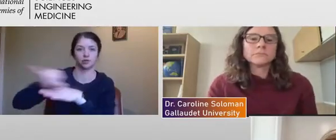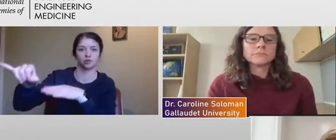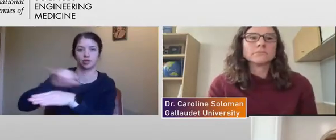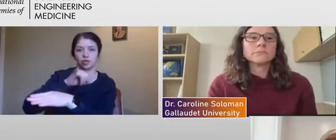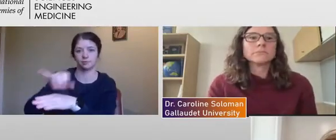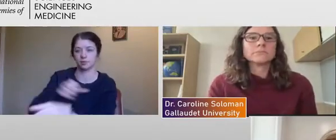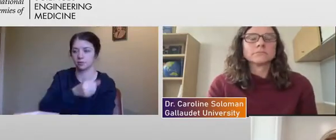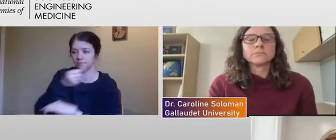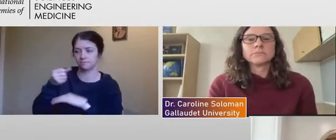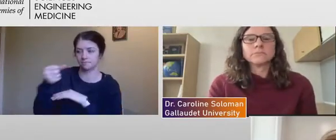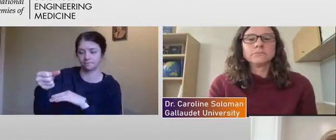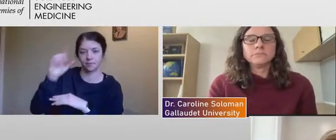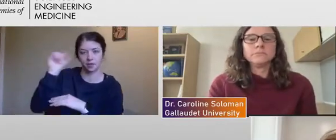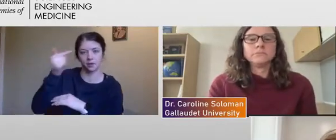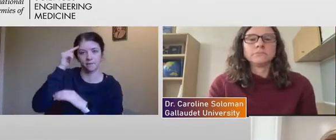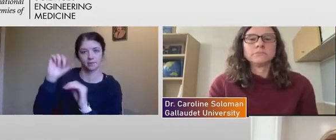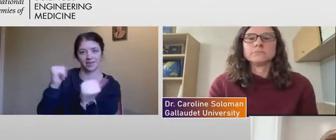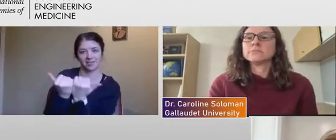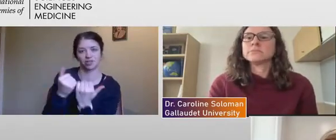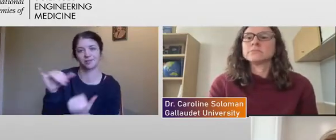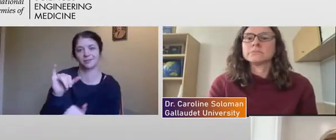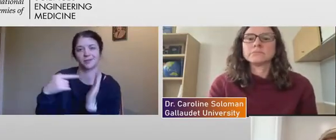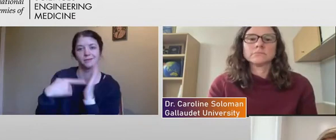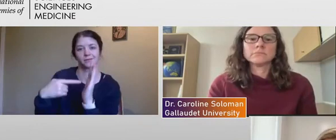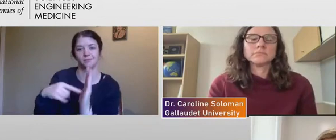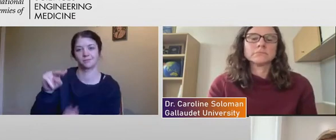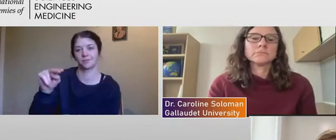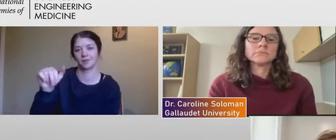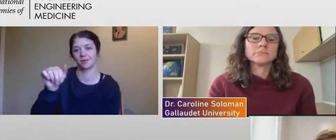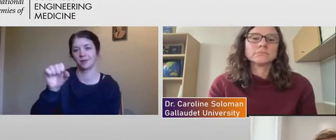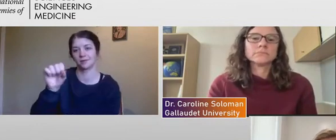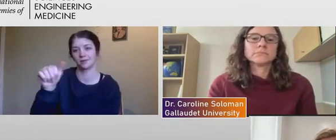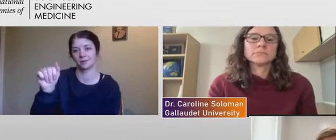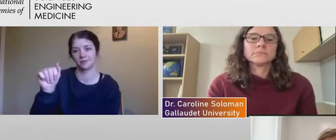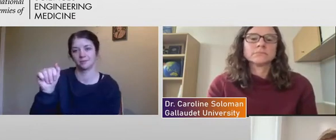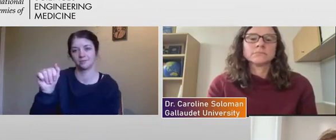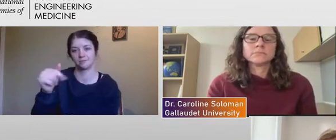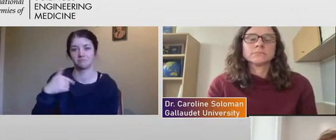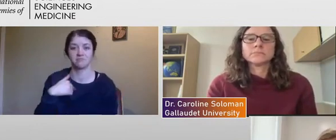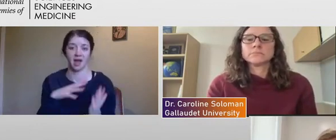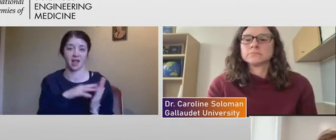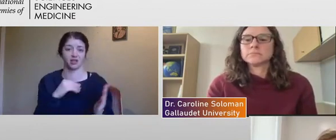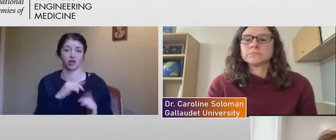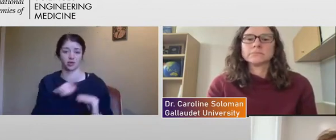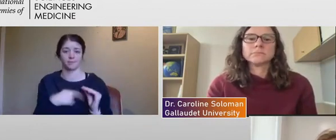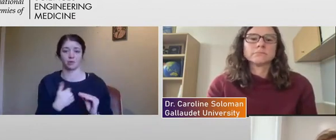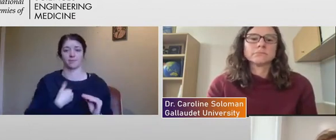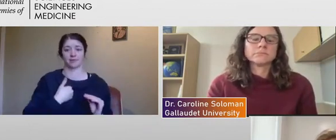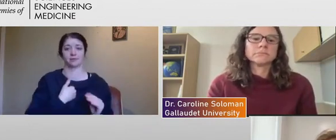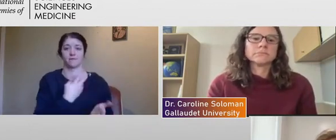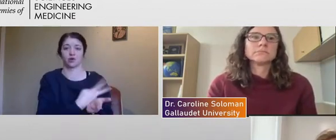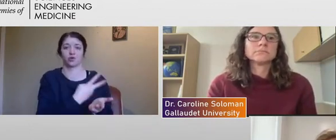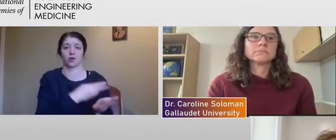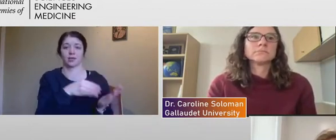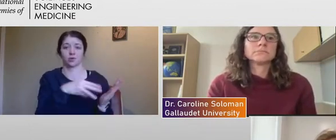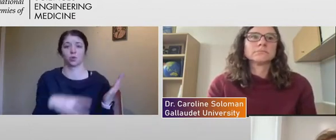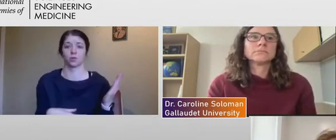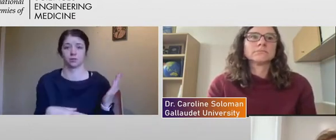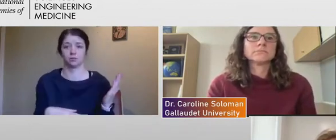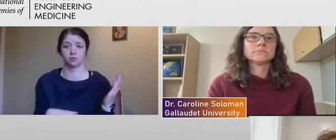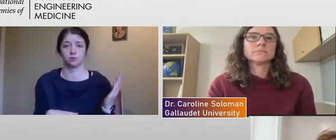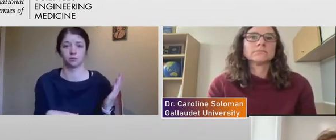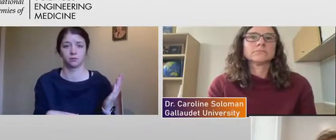So NASA, for instance, was one, um, I actually learned about it as a grad student. Uh, I somehow, um,